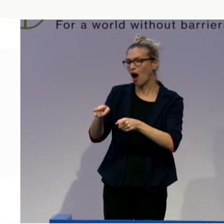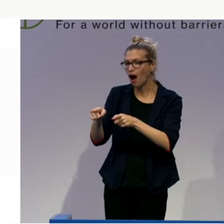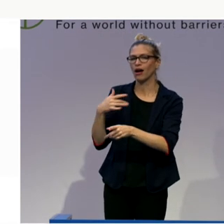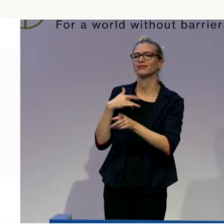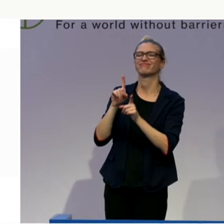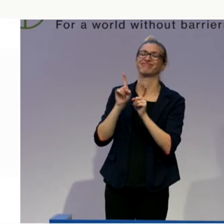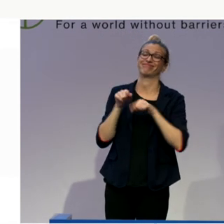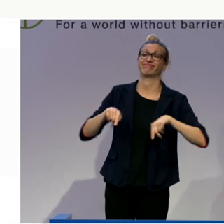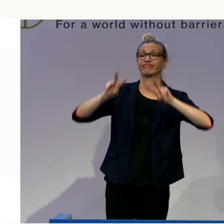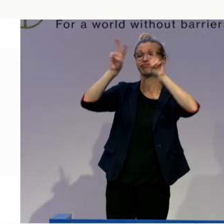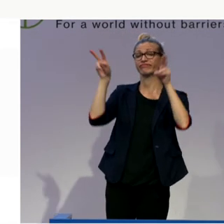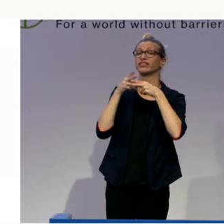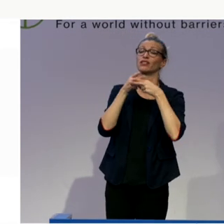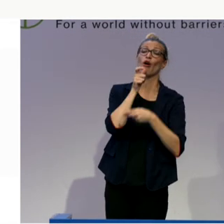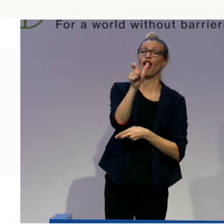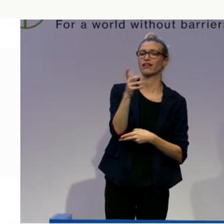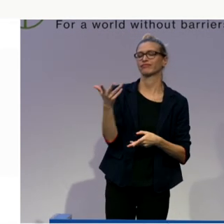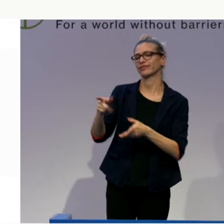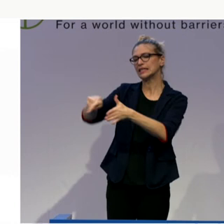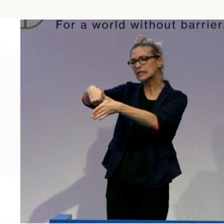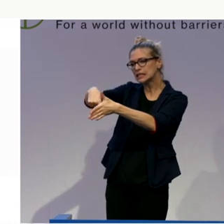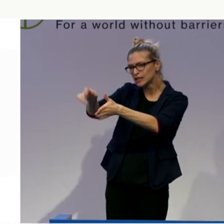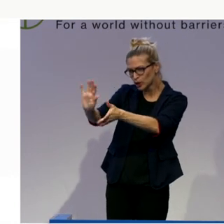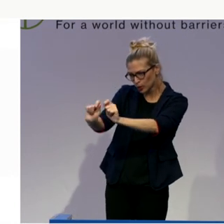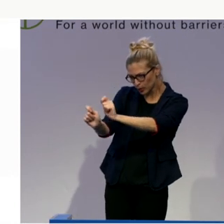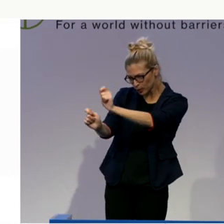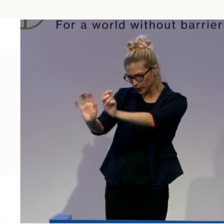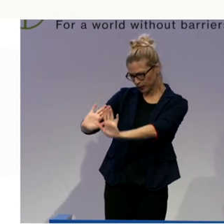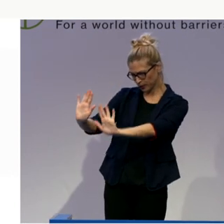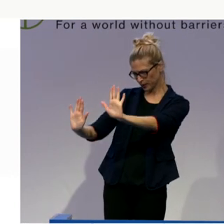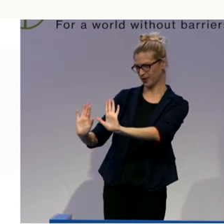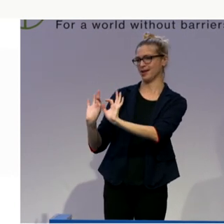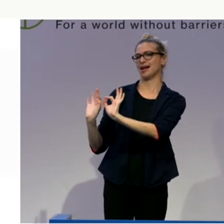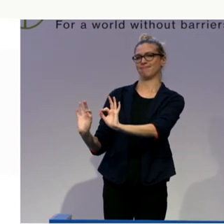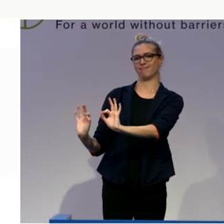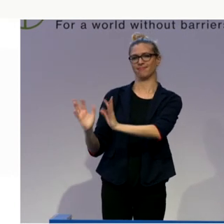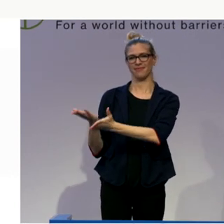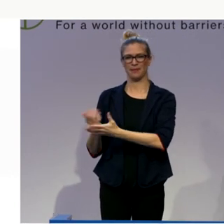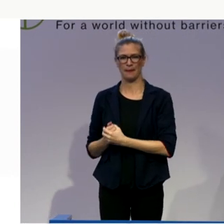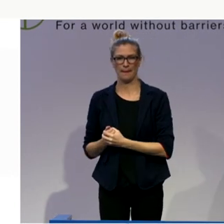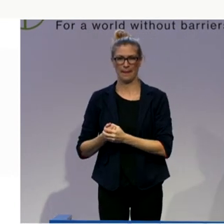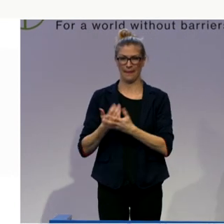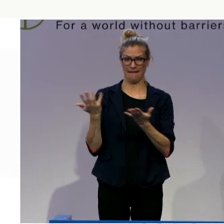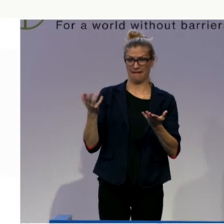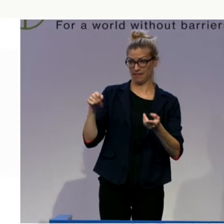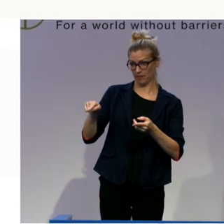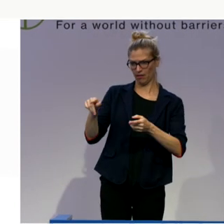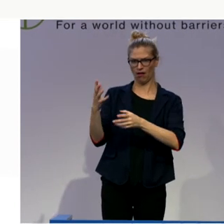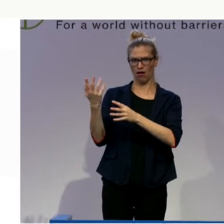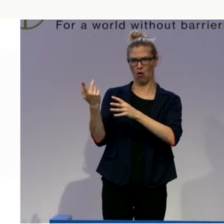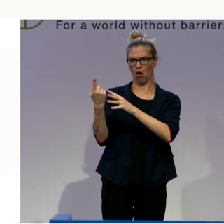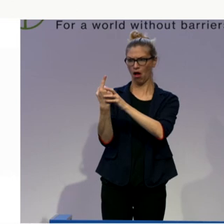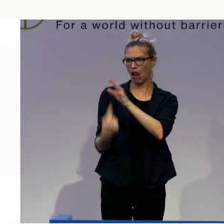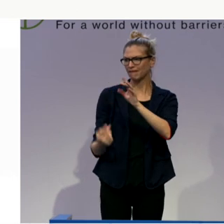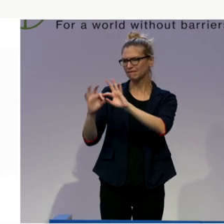abilities not being present, either covered or being lost or being impaired, you